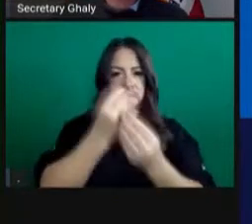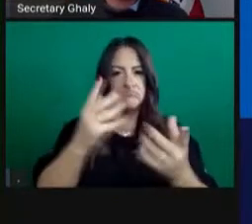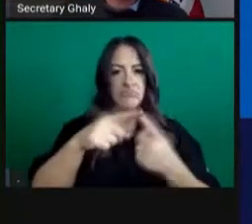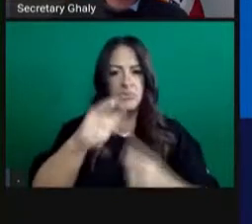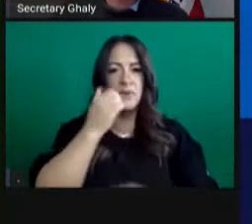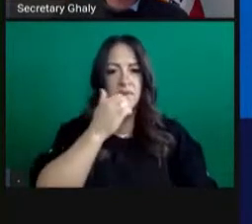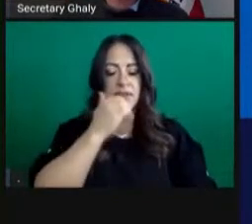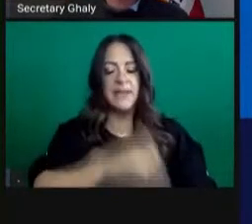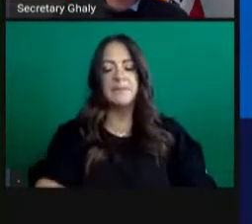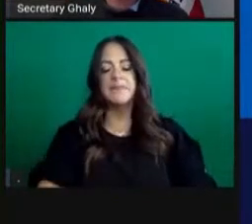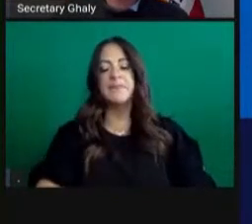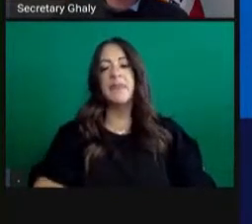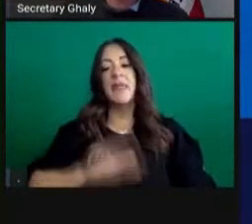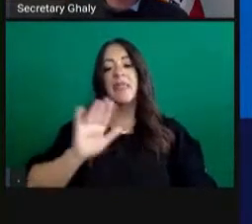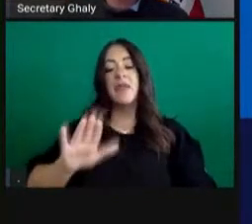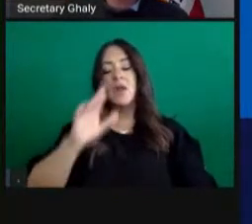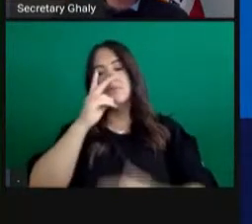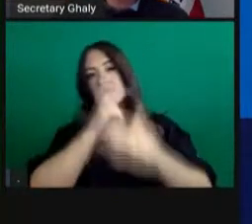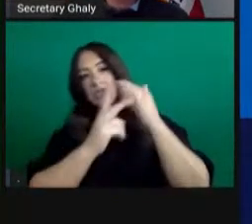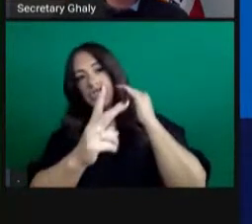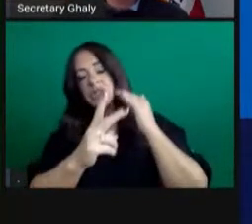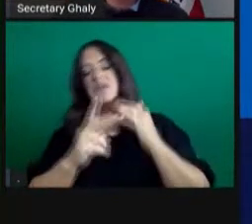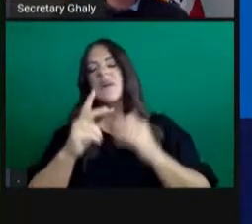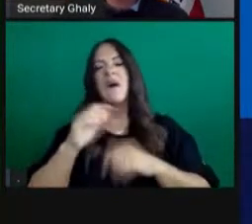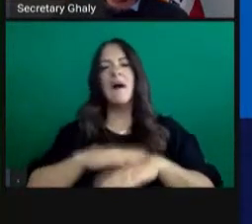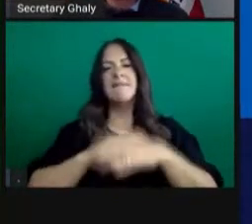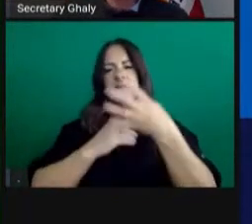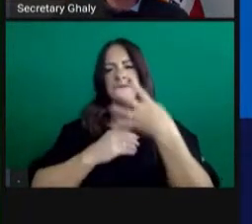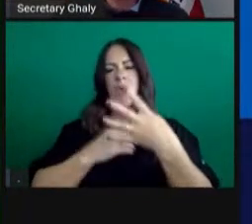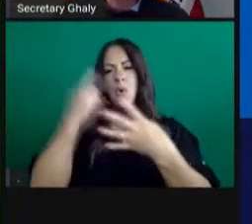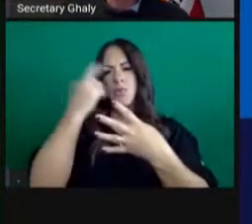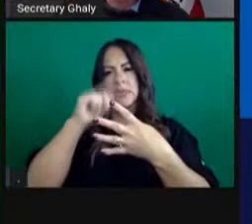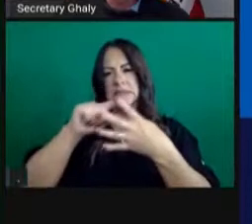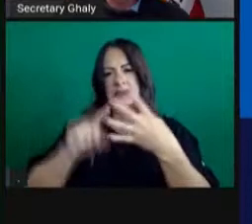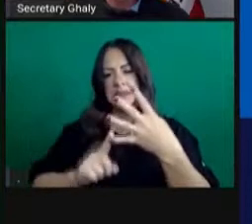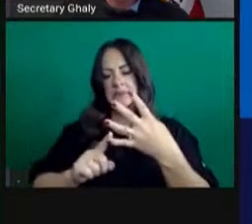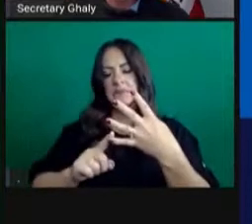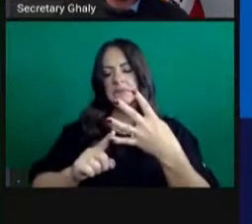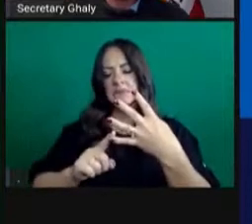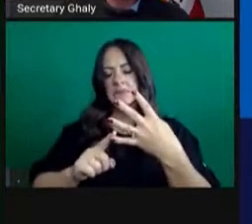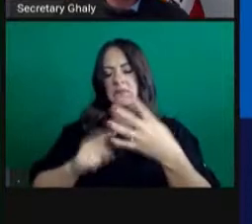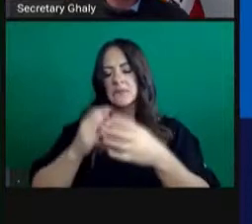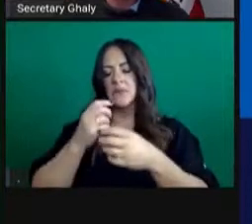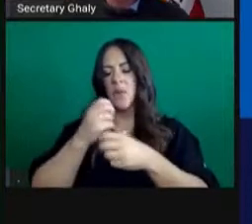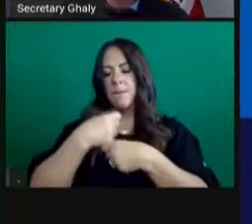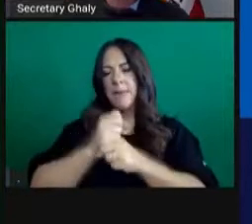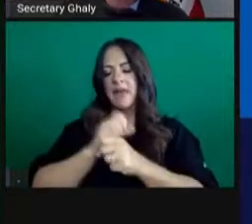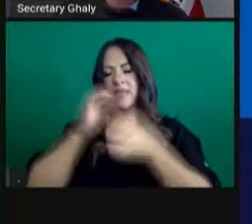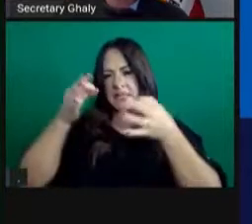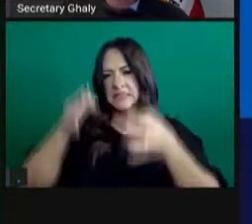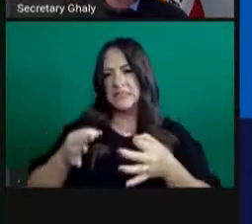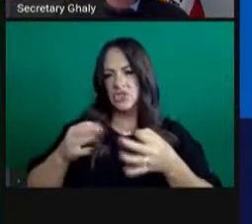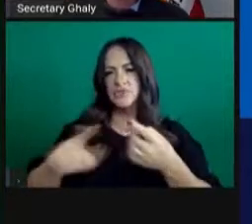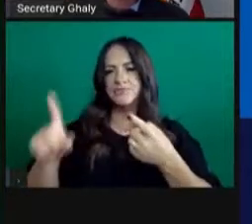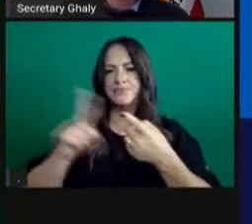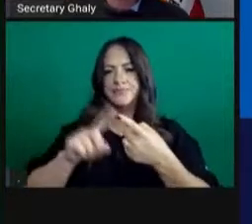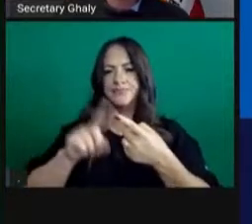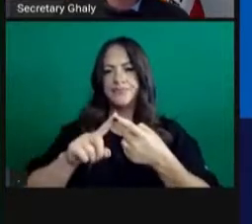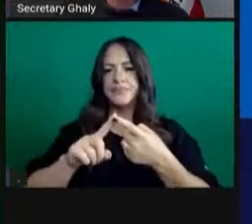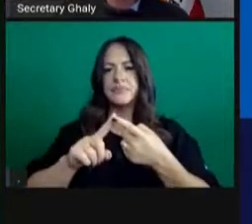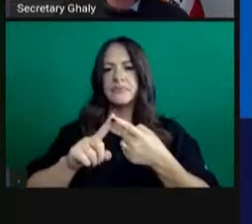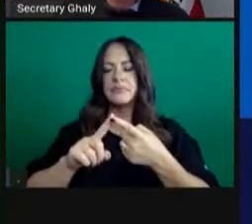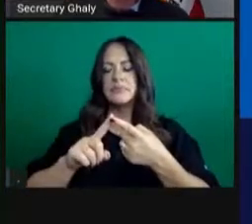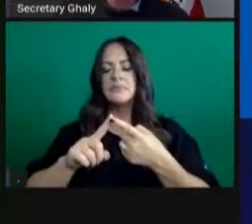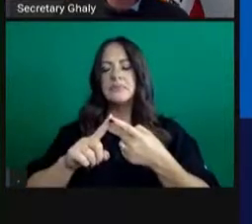projections are really based on four regional inputs, so factors that are regionally based that come into our